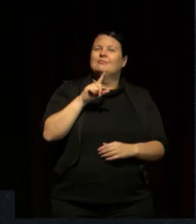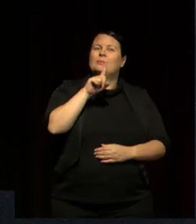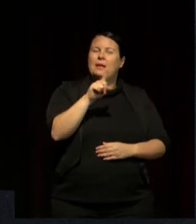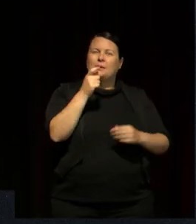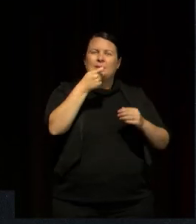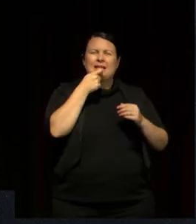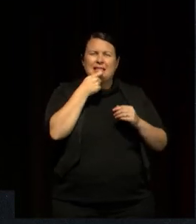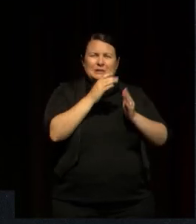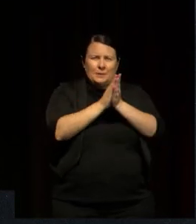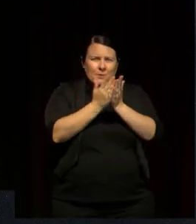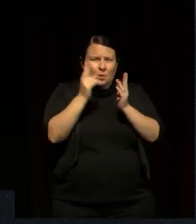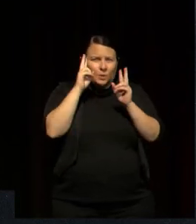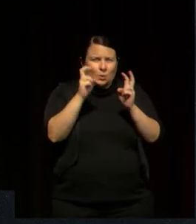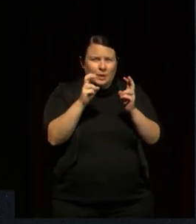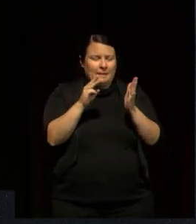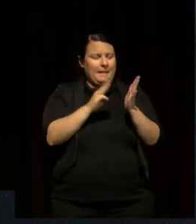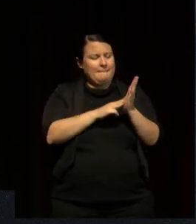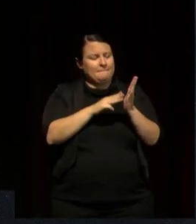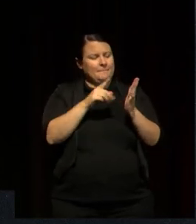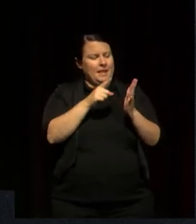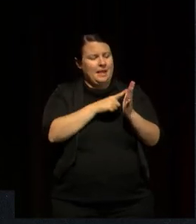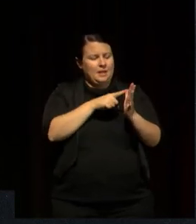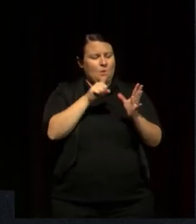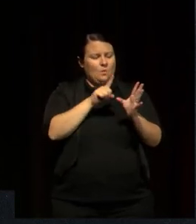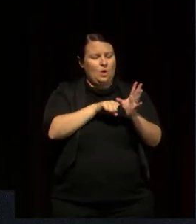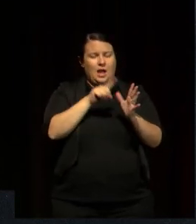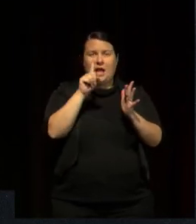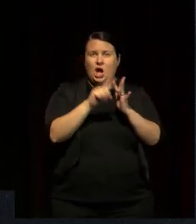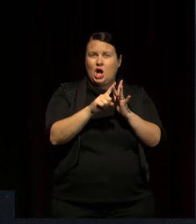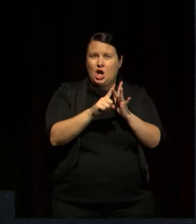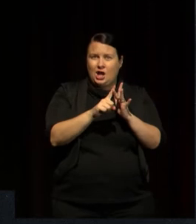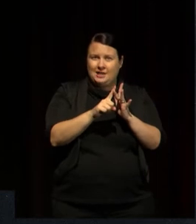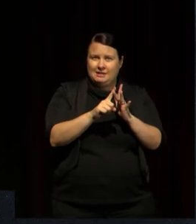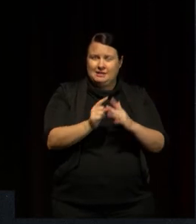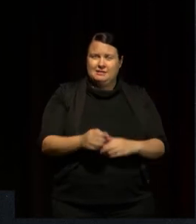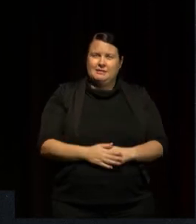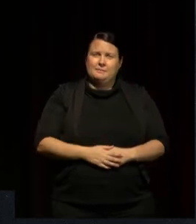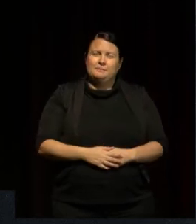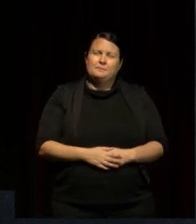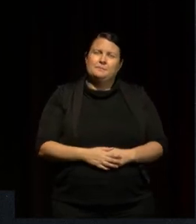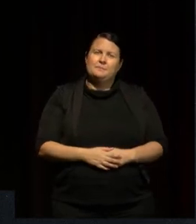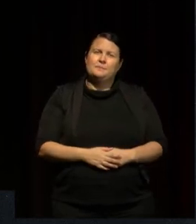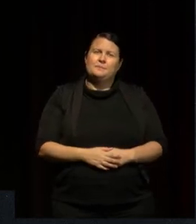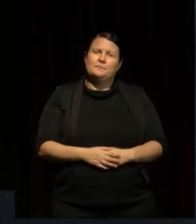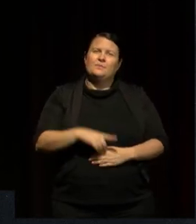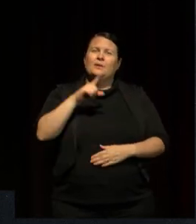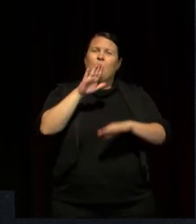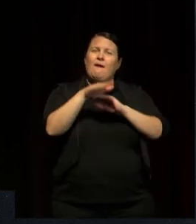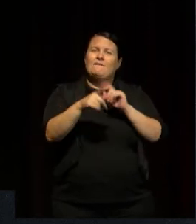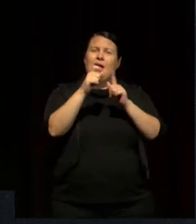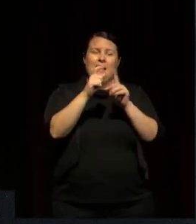book called Mayi, M-A-Y-I. And it was about the plant